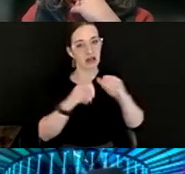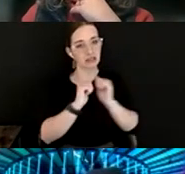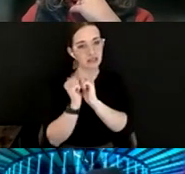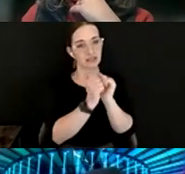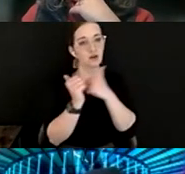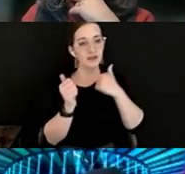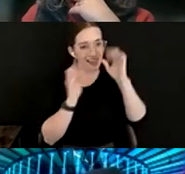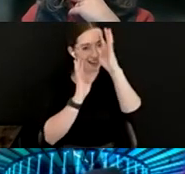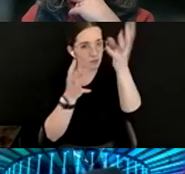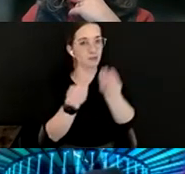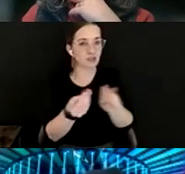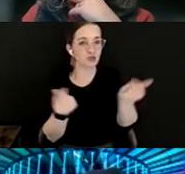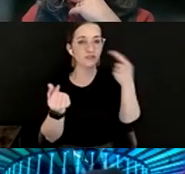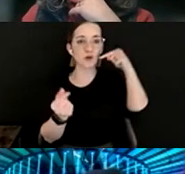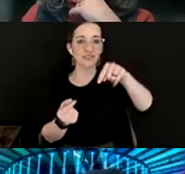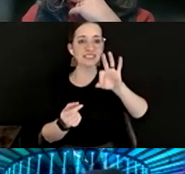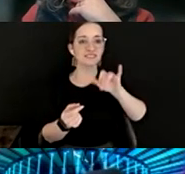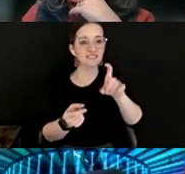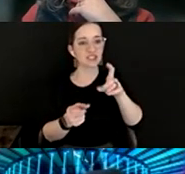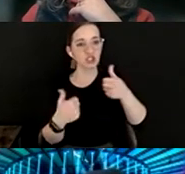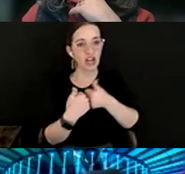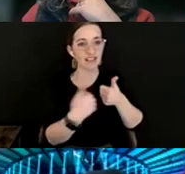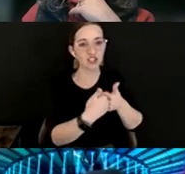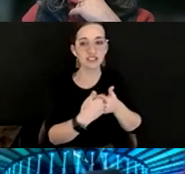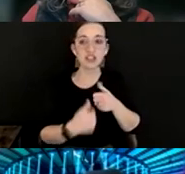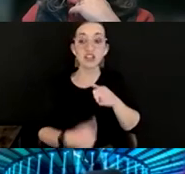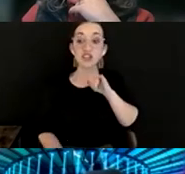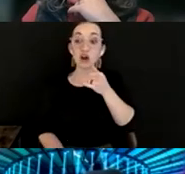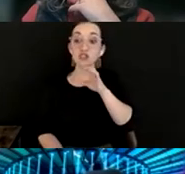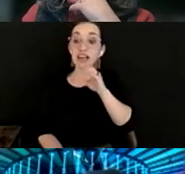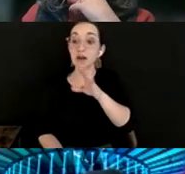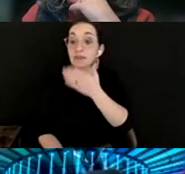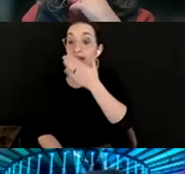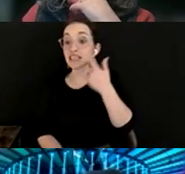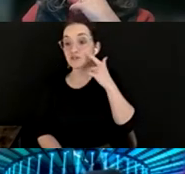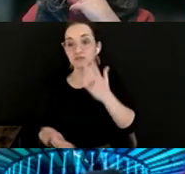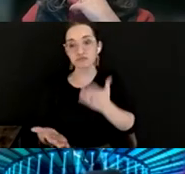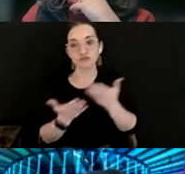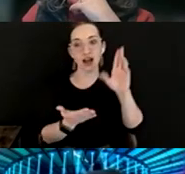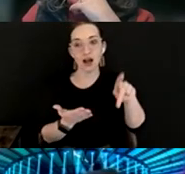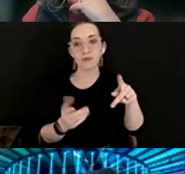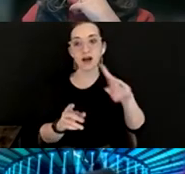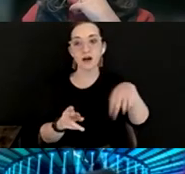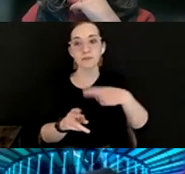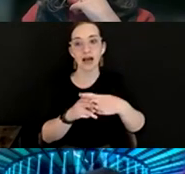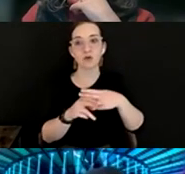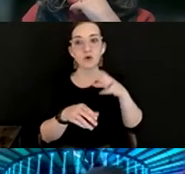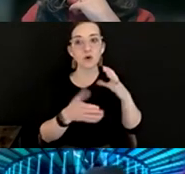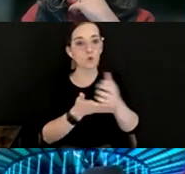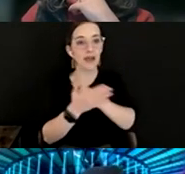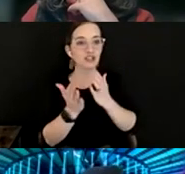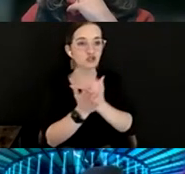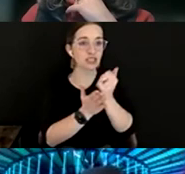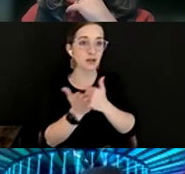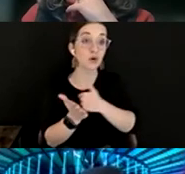solutions for the field. And to your point, Jacob, thanks for bringing that up about the wage transparency. know that we have advocated for this on a